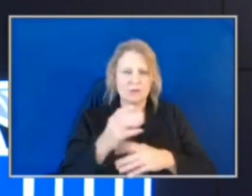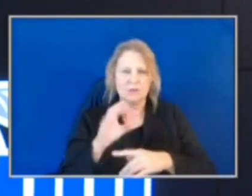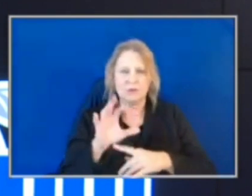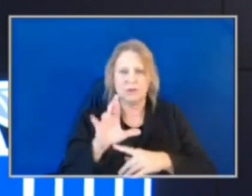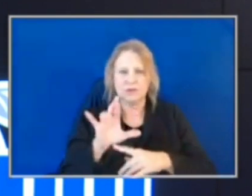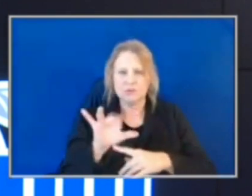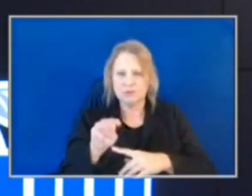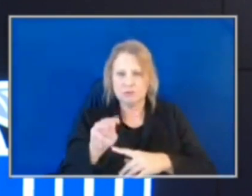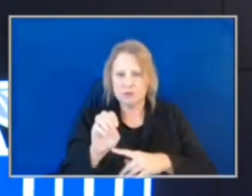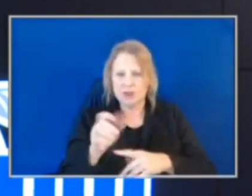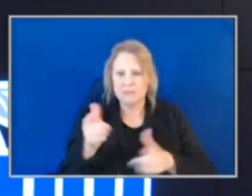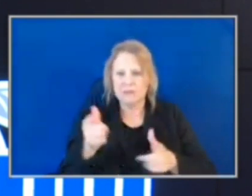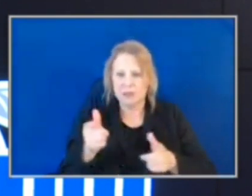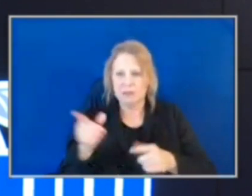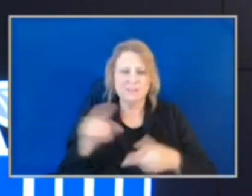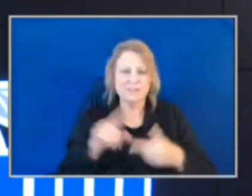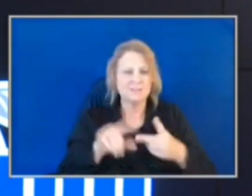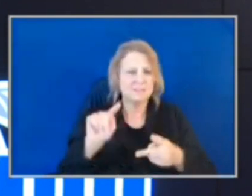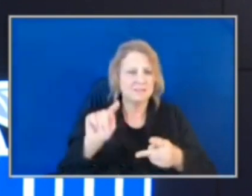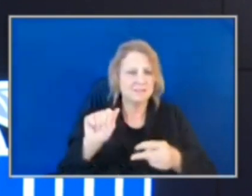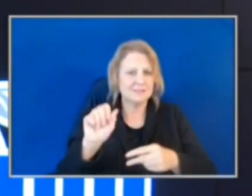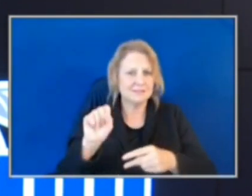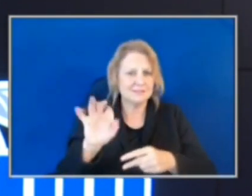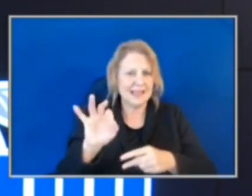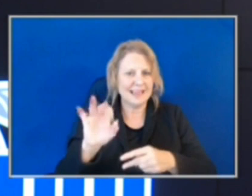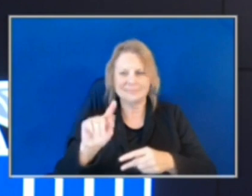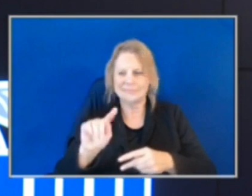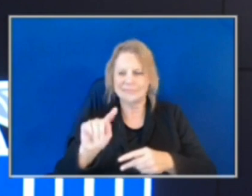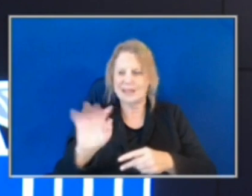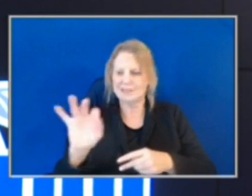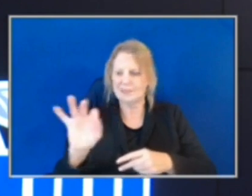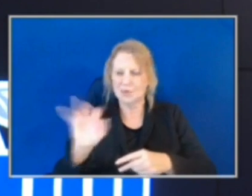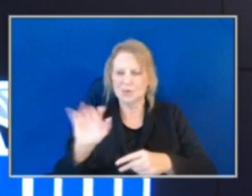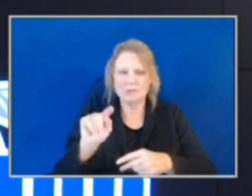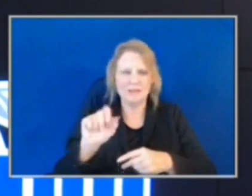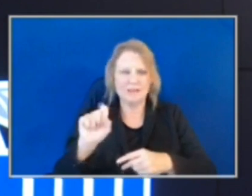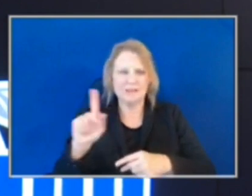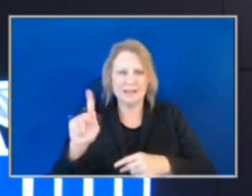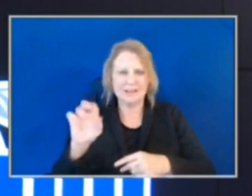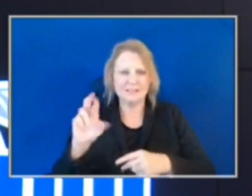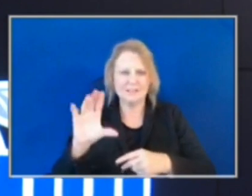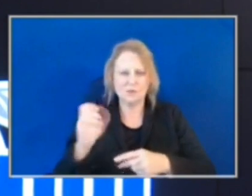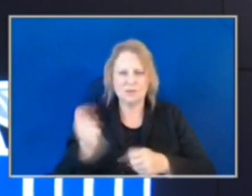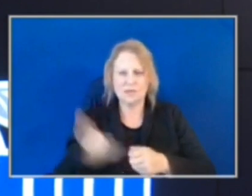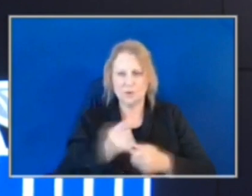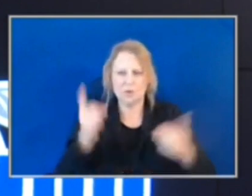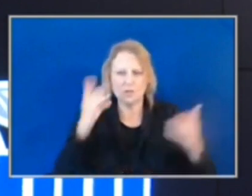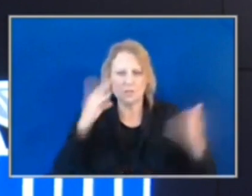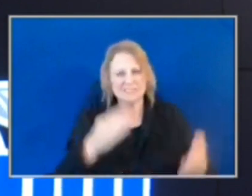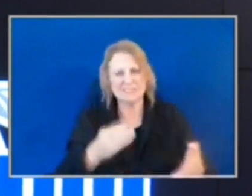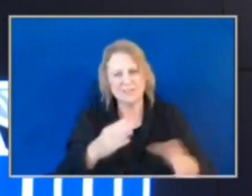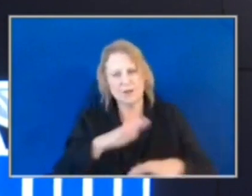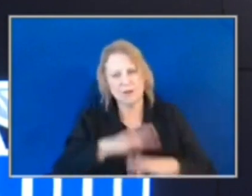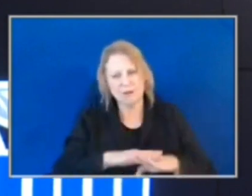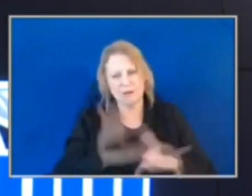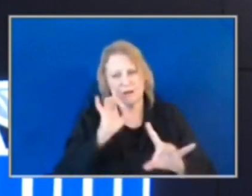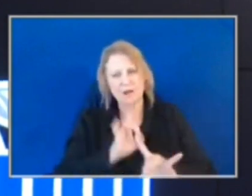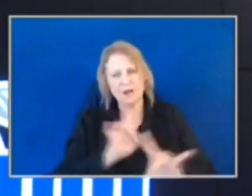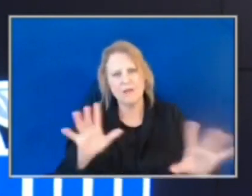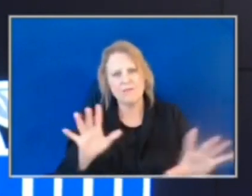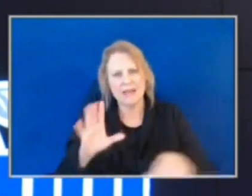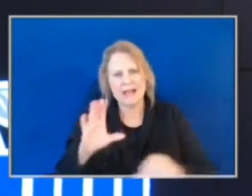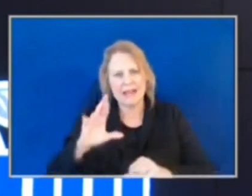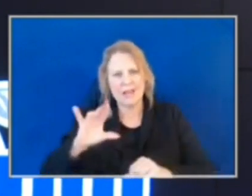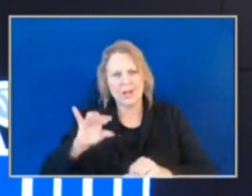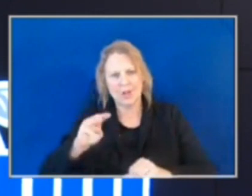force units are doing, as I told our crime reduction units and patrol, everyone is focused specifically on violent crime in order to interrupt that cycle.